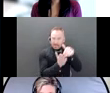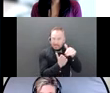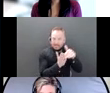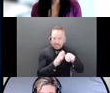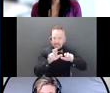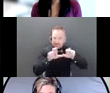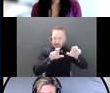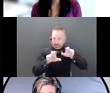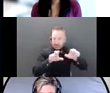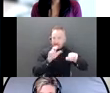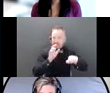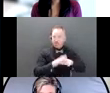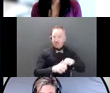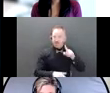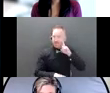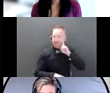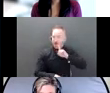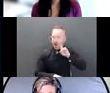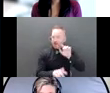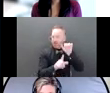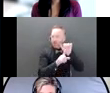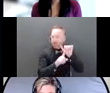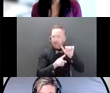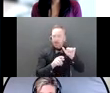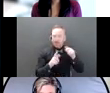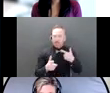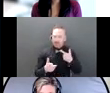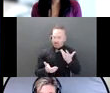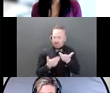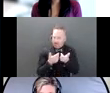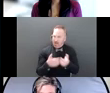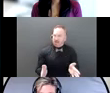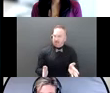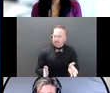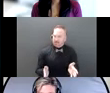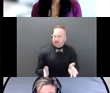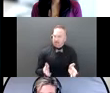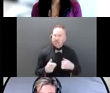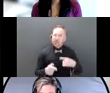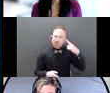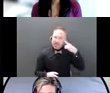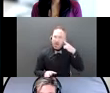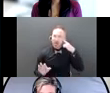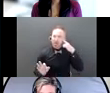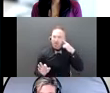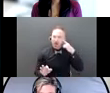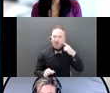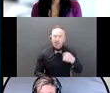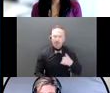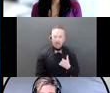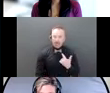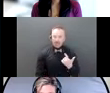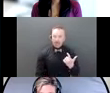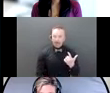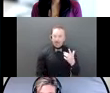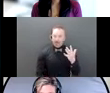number of Canadians, maybe not such a big number. So then when you think about it, and you hear that only 5% of fraud